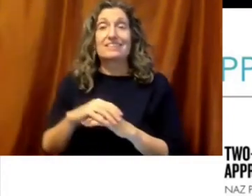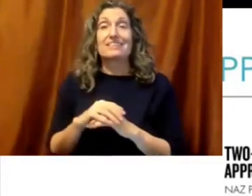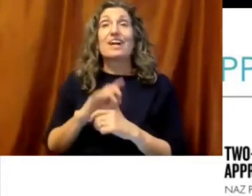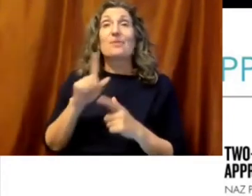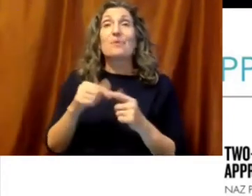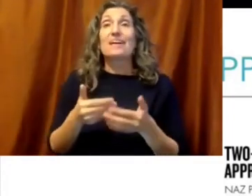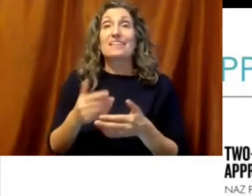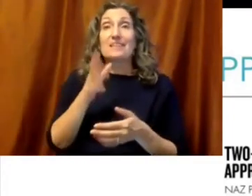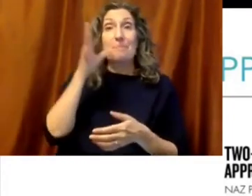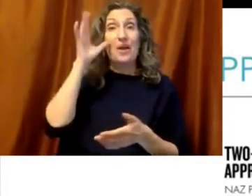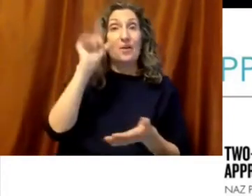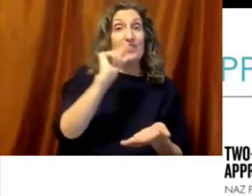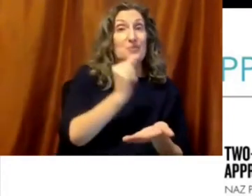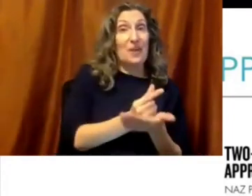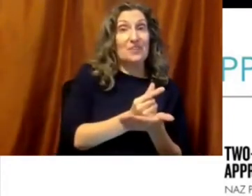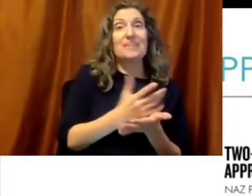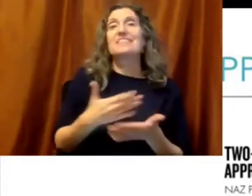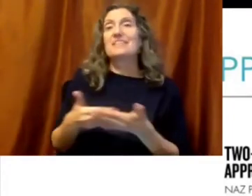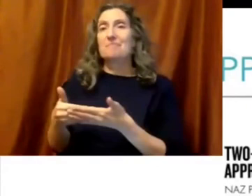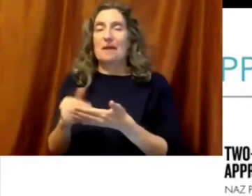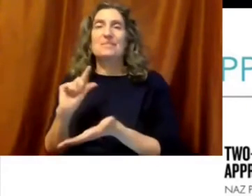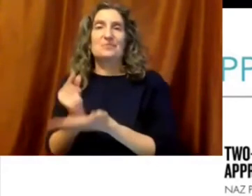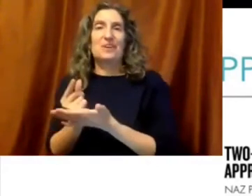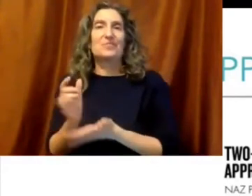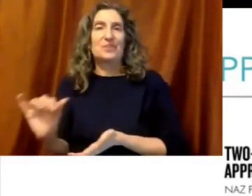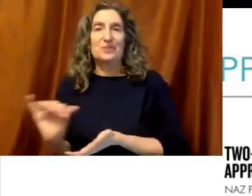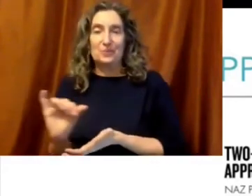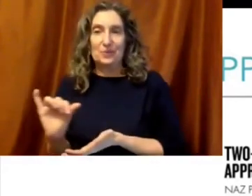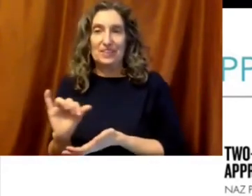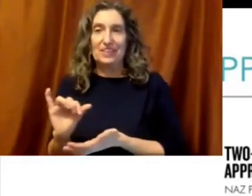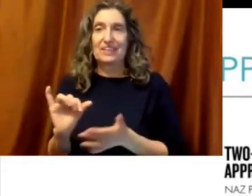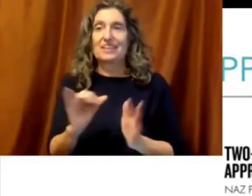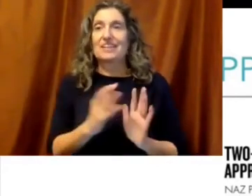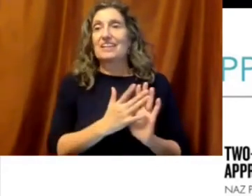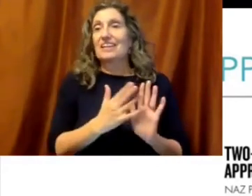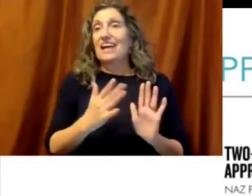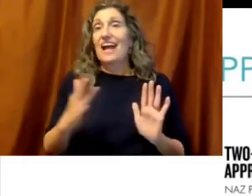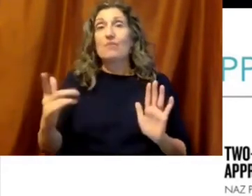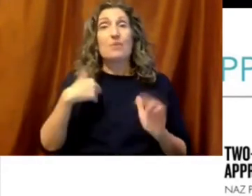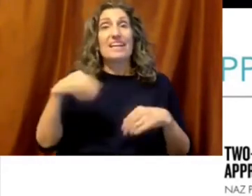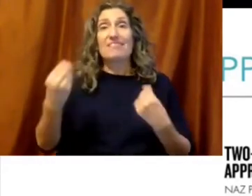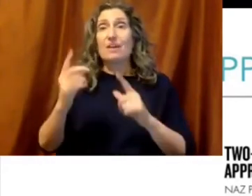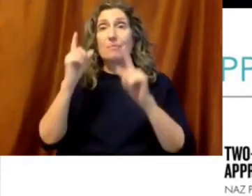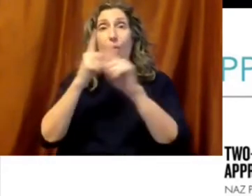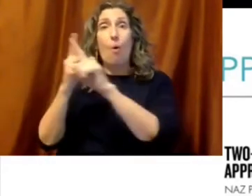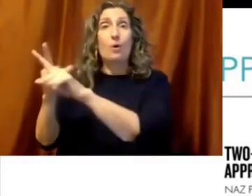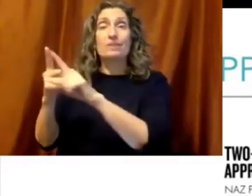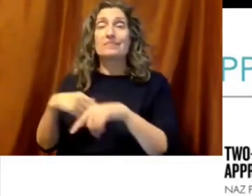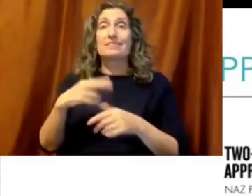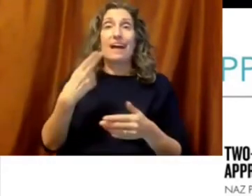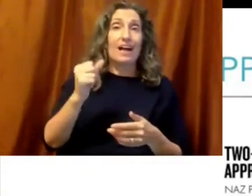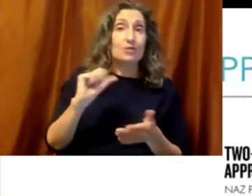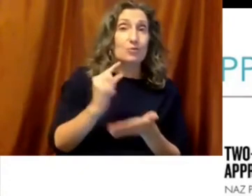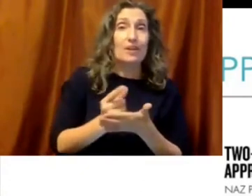learn all about brain development, positive discipline, what it takes to get your child ready for kindergarten on their trip to